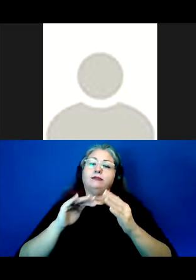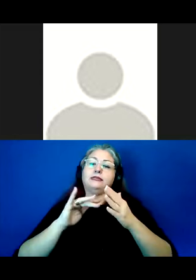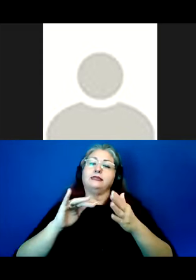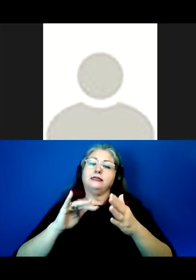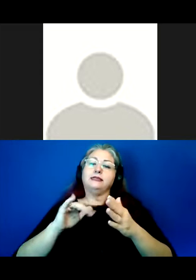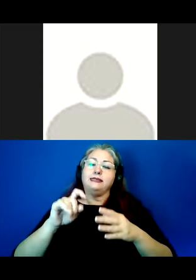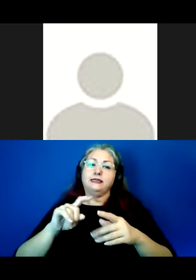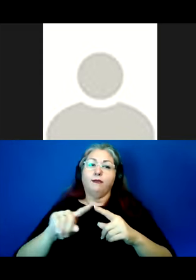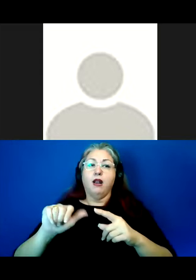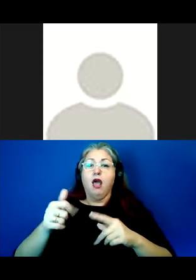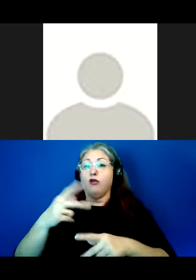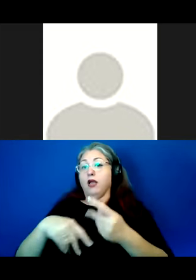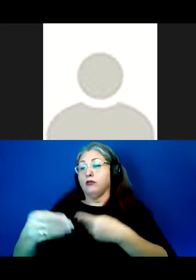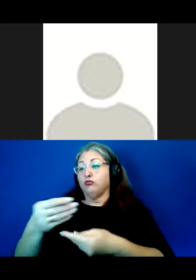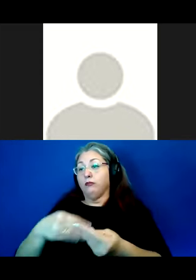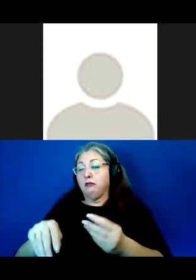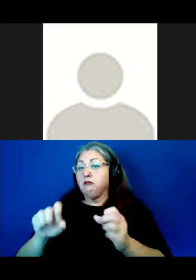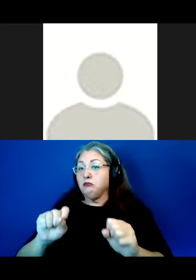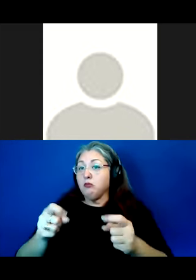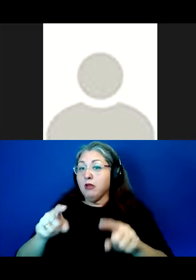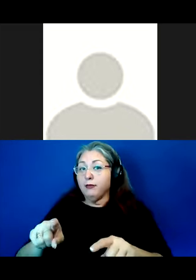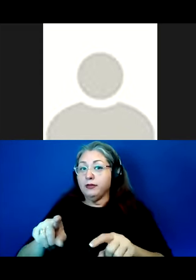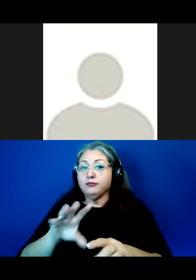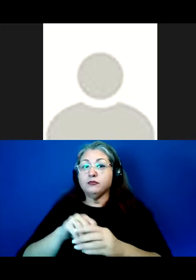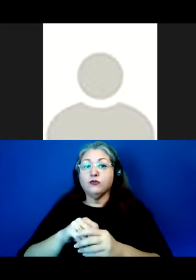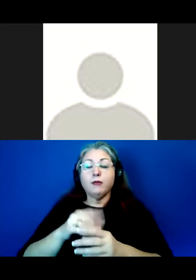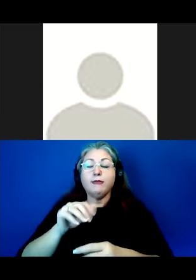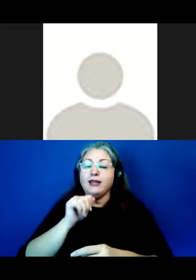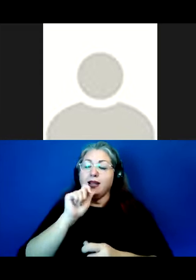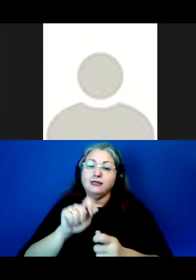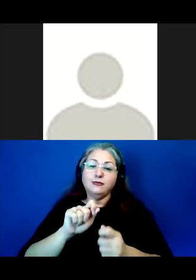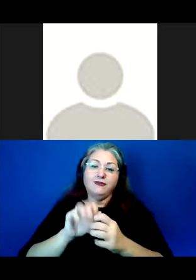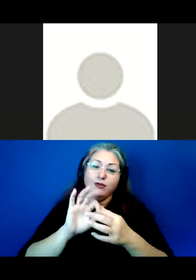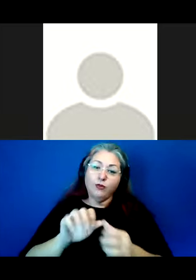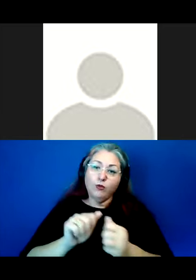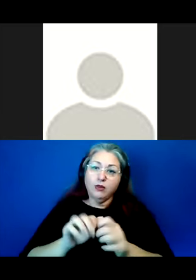forms of reciprocity may be appropriate as well, including those that are not specifically about language.